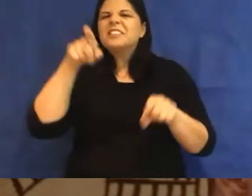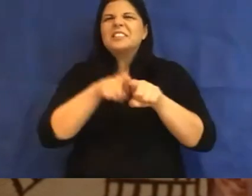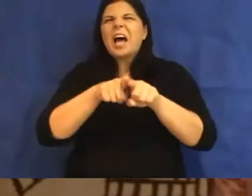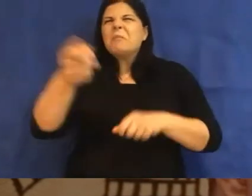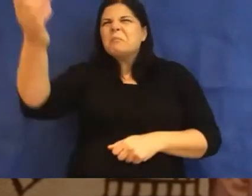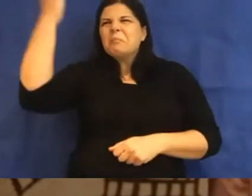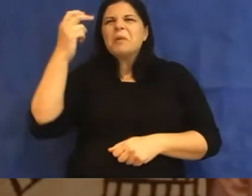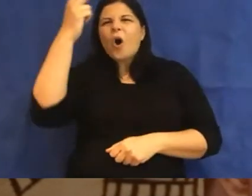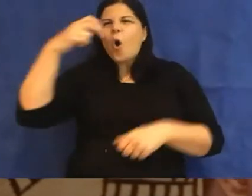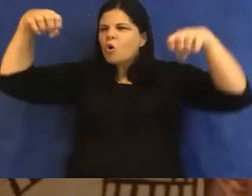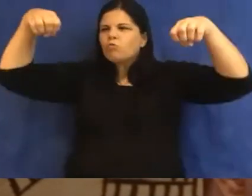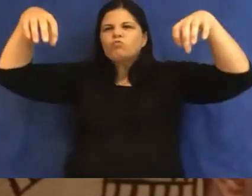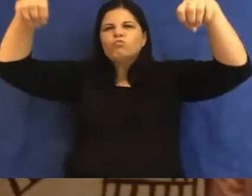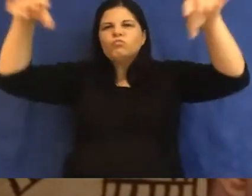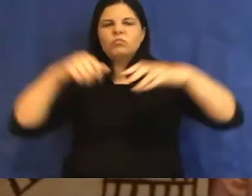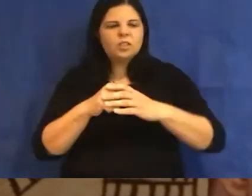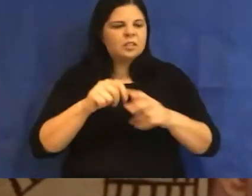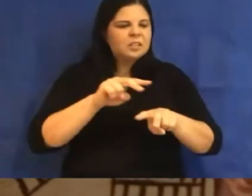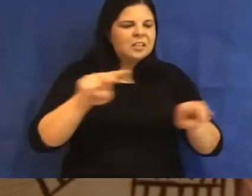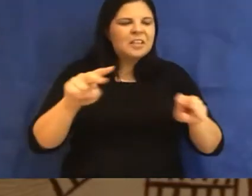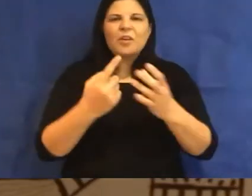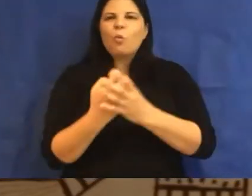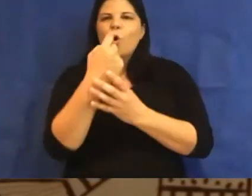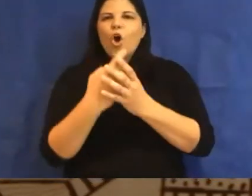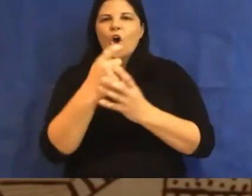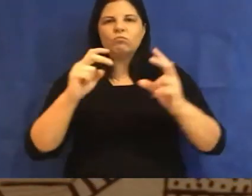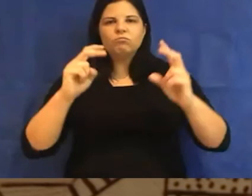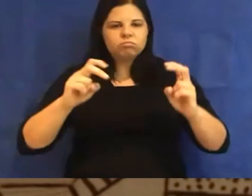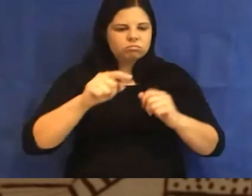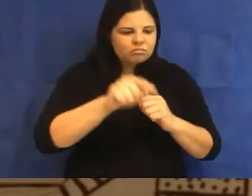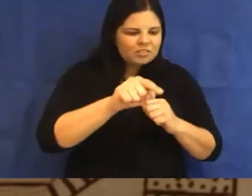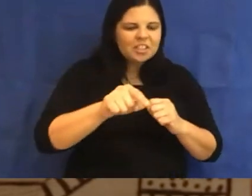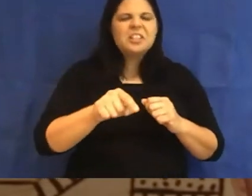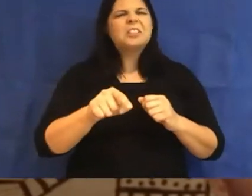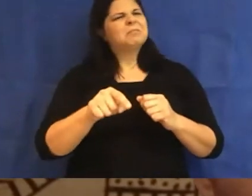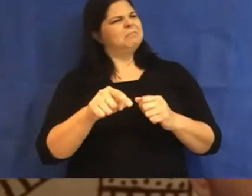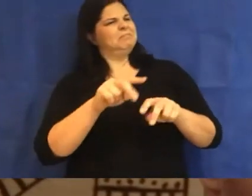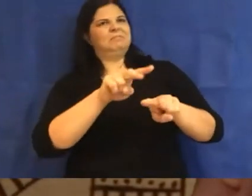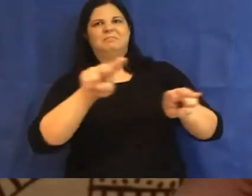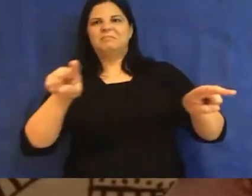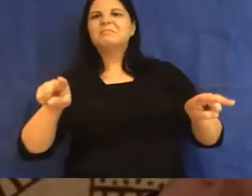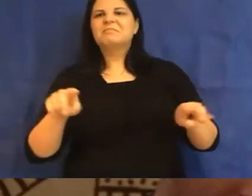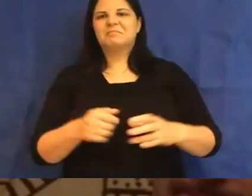plant compost slash worm nutrients, a vast, nameless movement. Thank you.